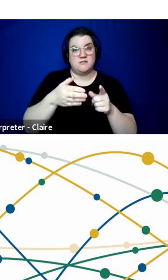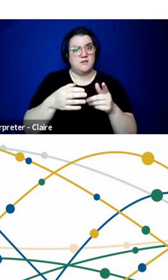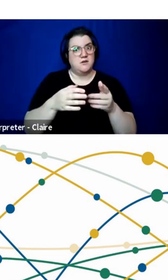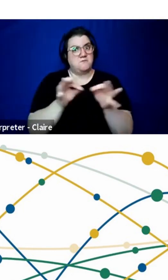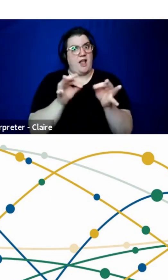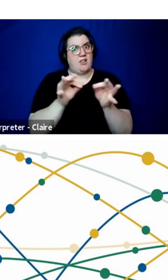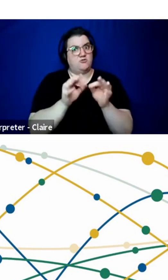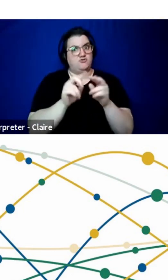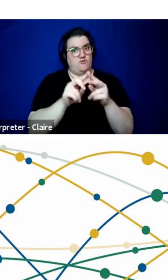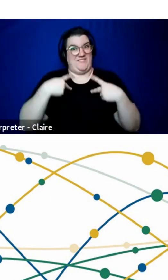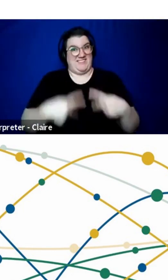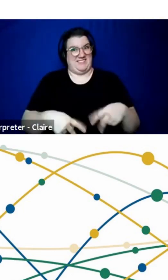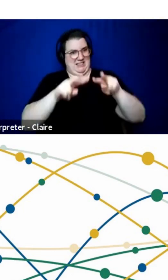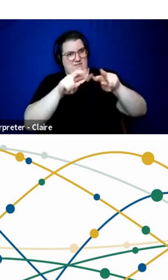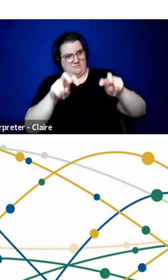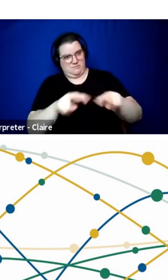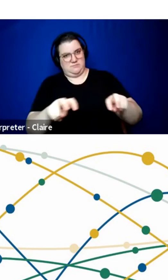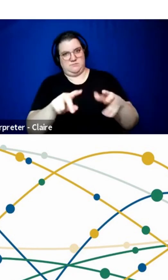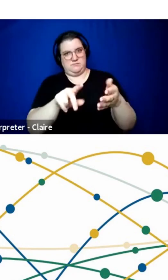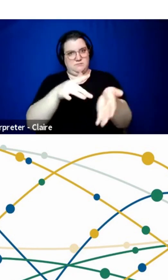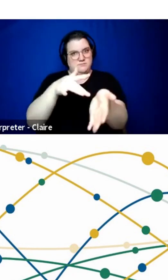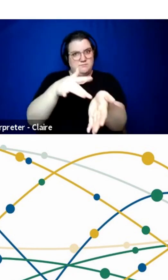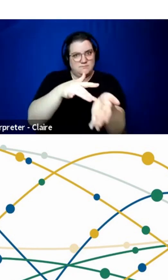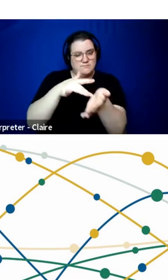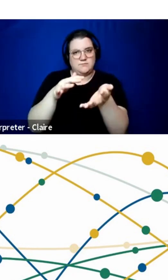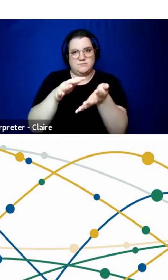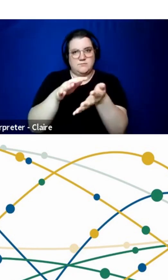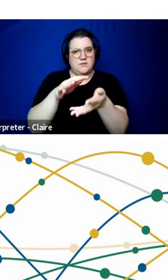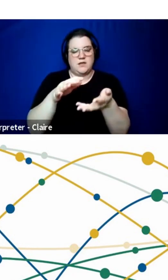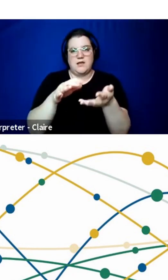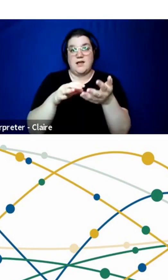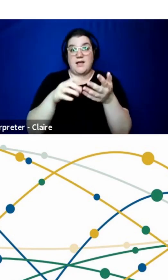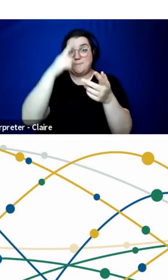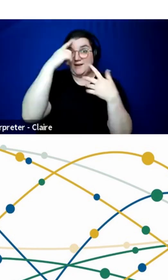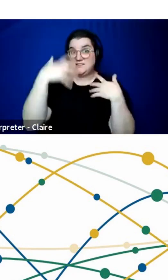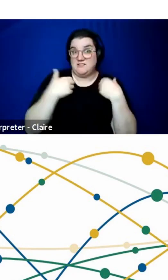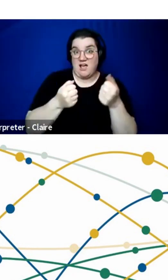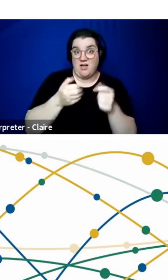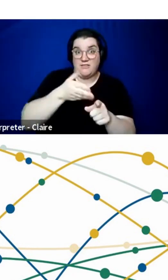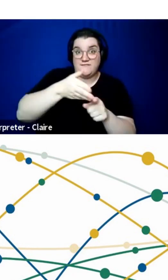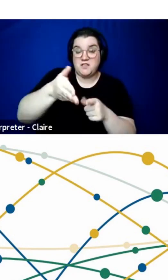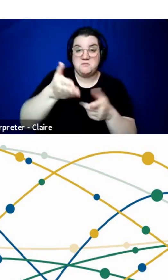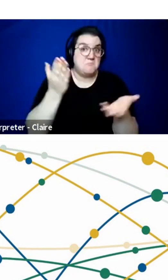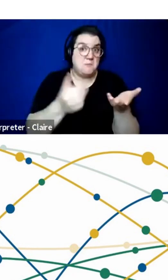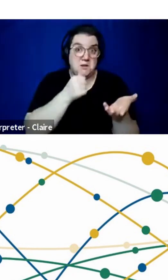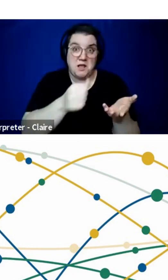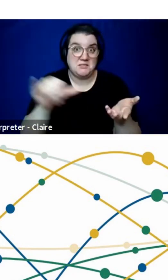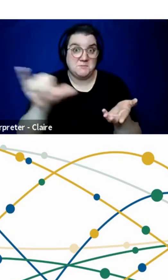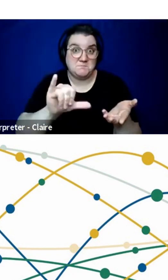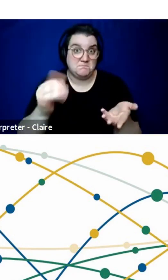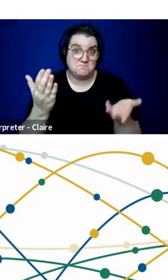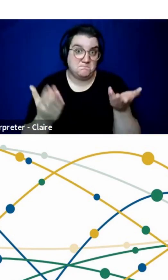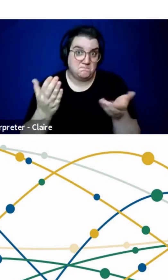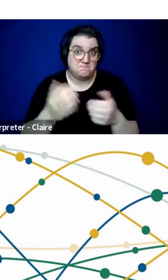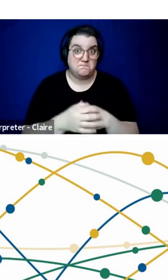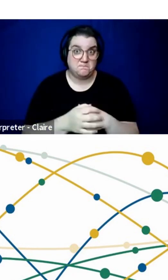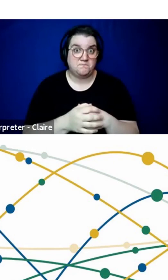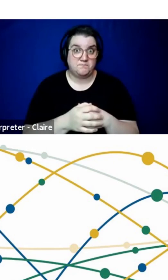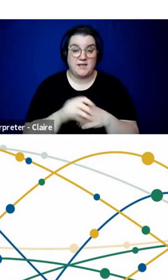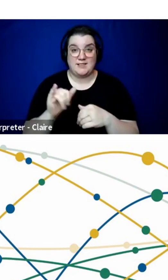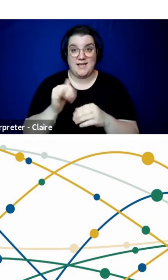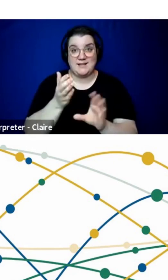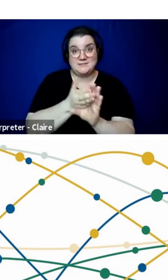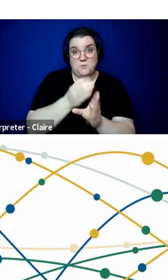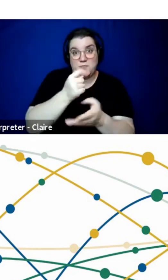Thinking about mental health fields, that may not be the case, for example, and psychotherapy